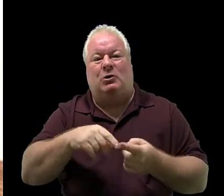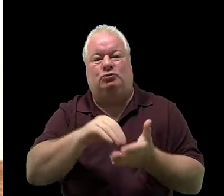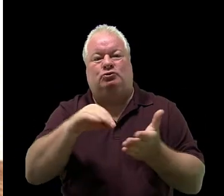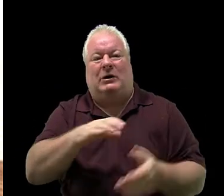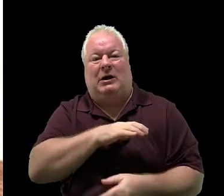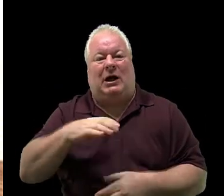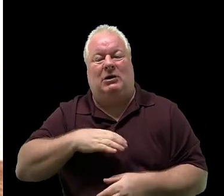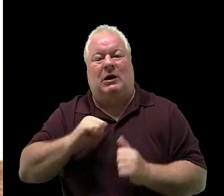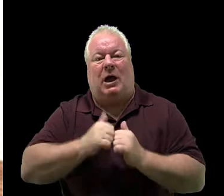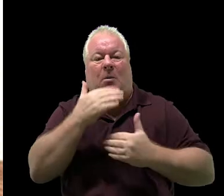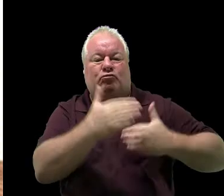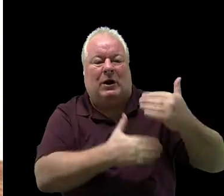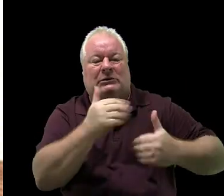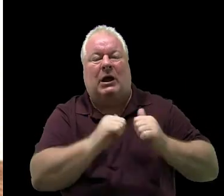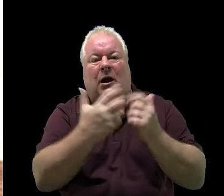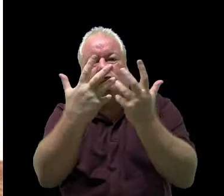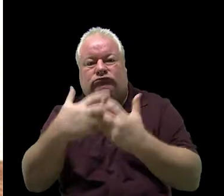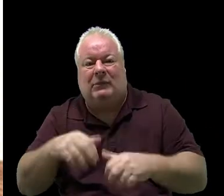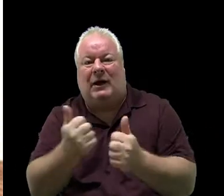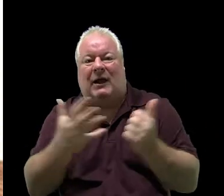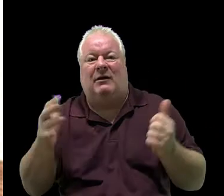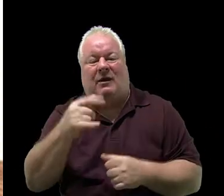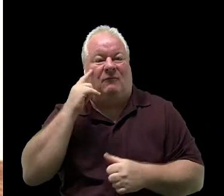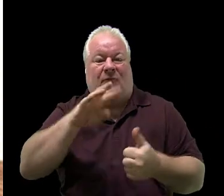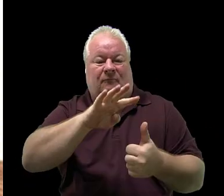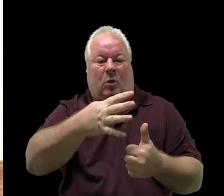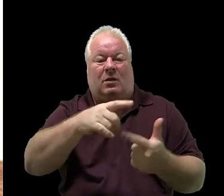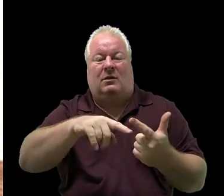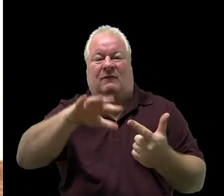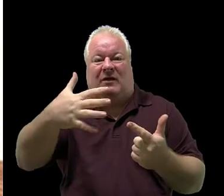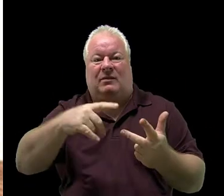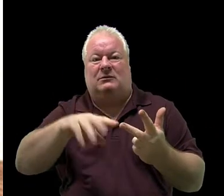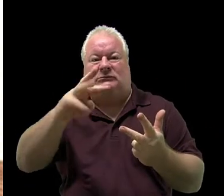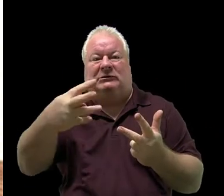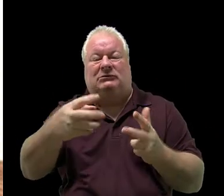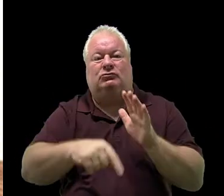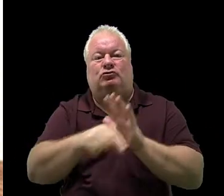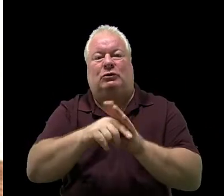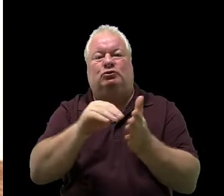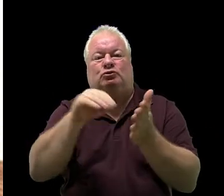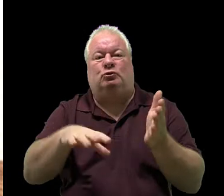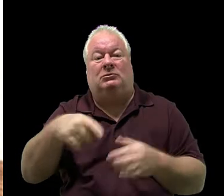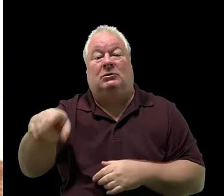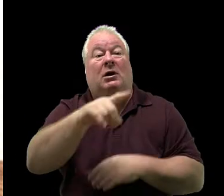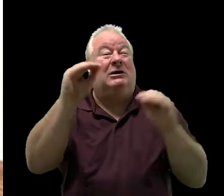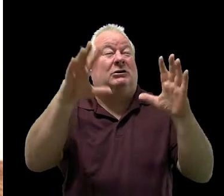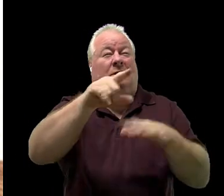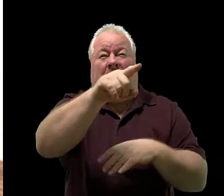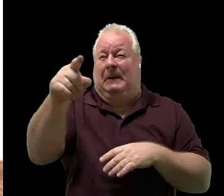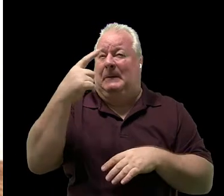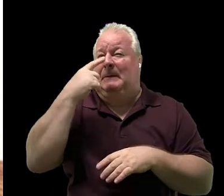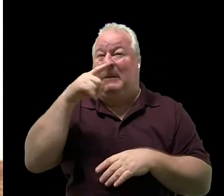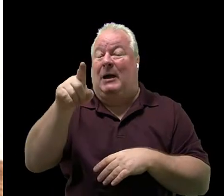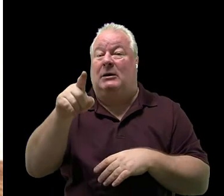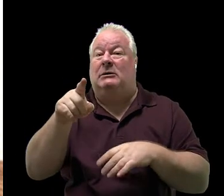council procedures. This is open to fourth, fifth, and sixth grade students. Teachers, if you could